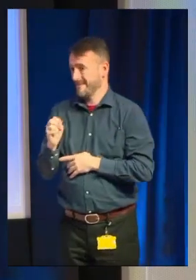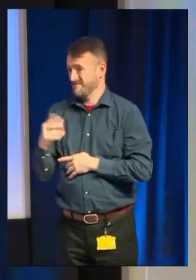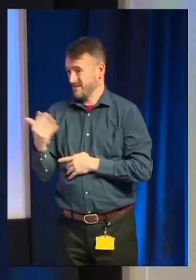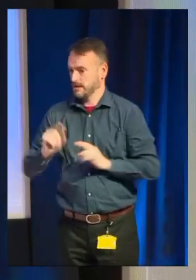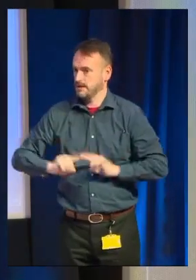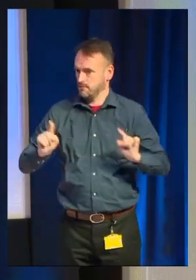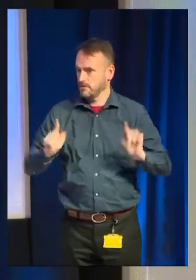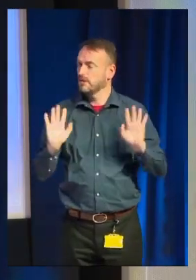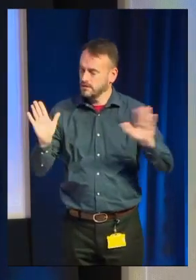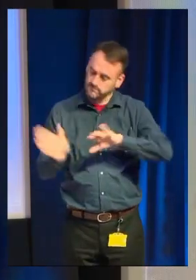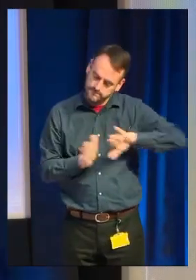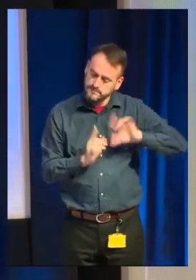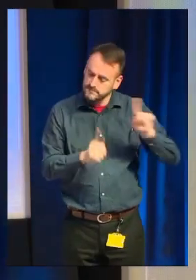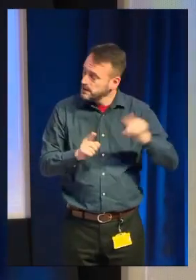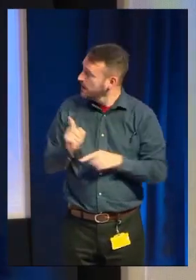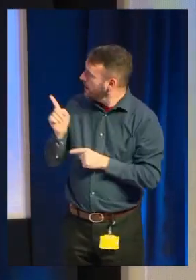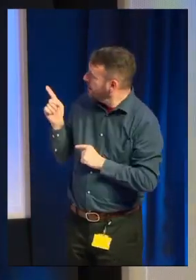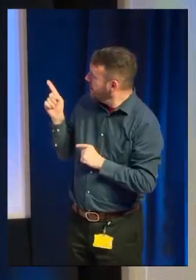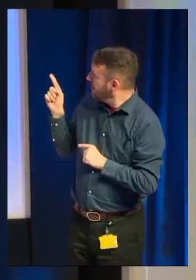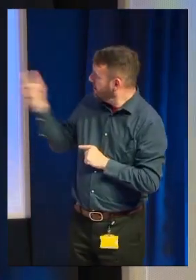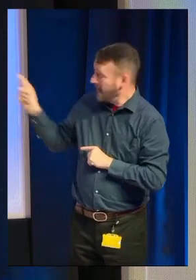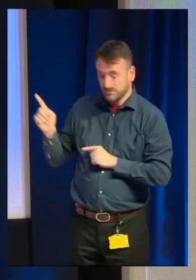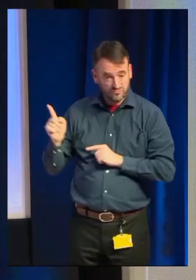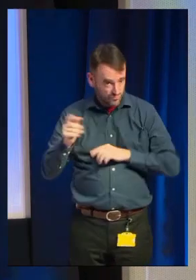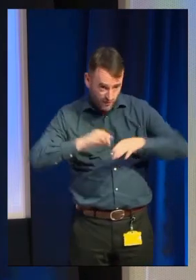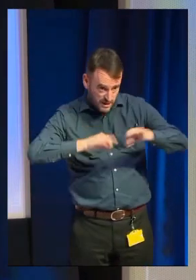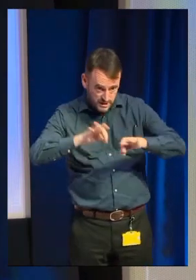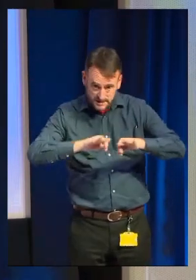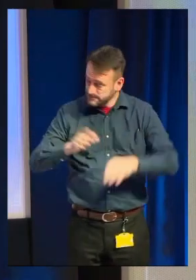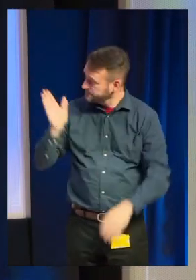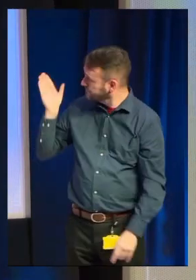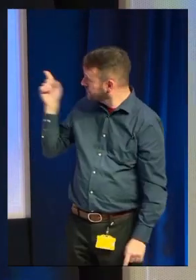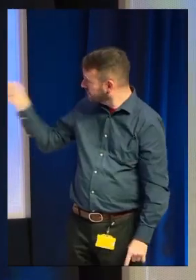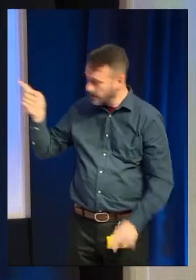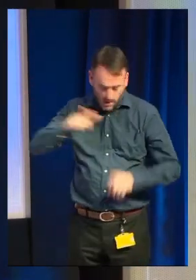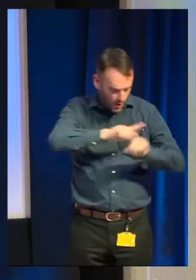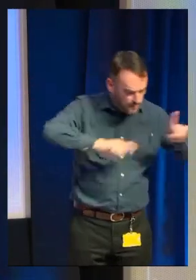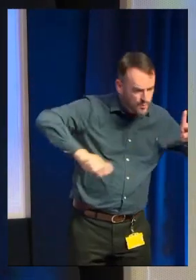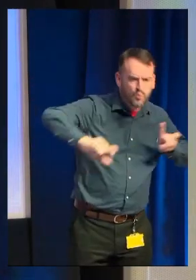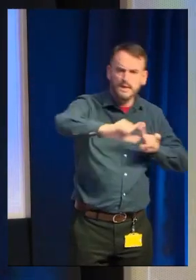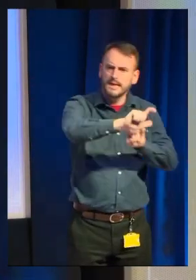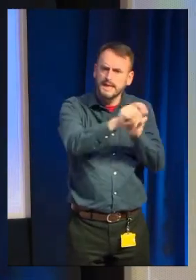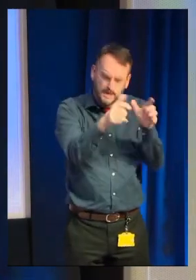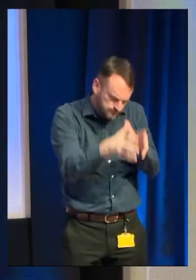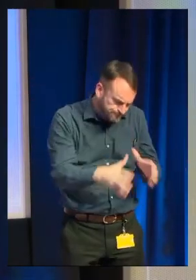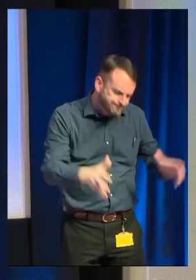from a seasoned experienced marketer. That's it. Grow a community. Ask them to support you at the key moment.